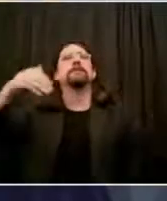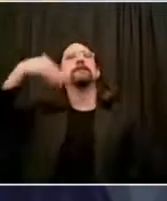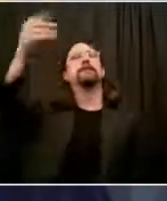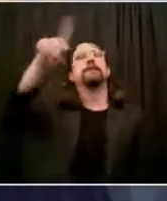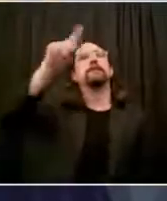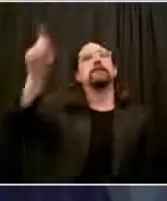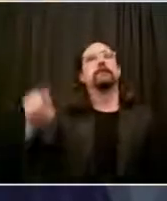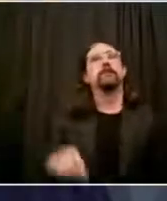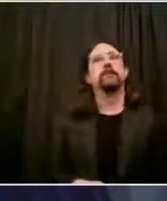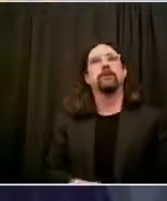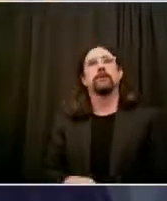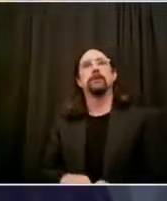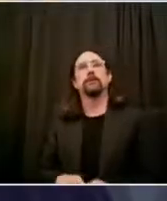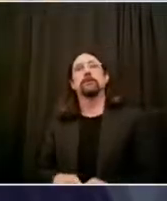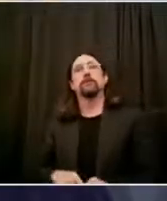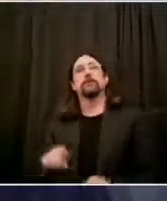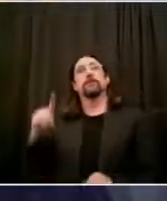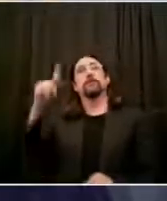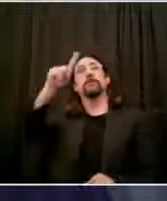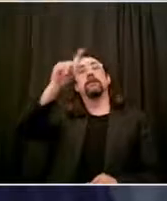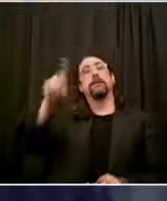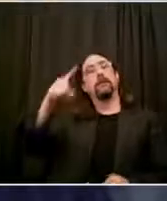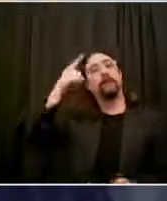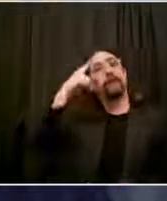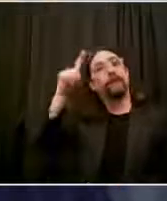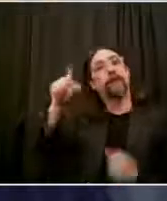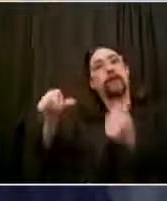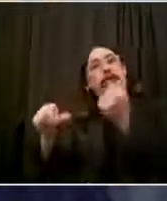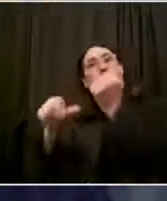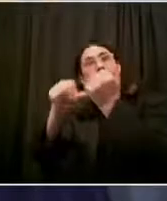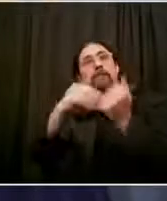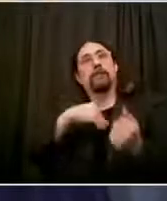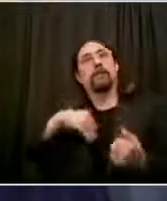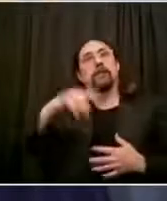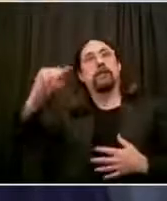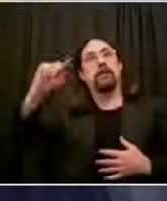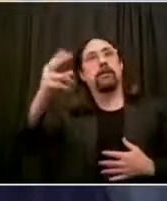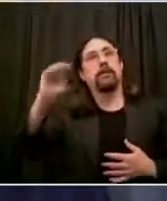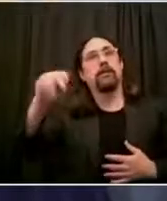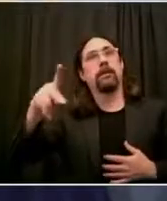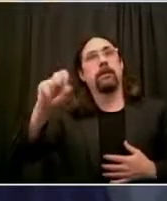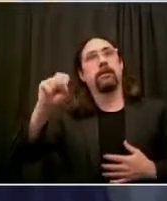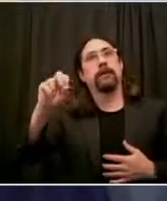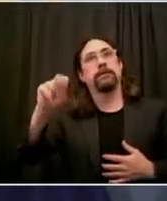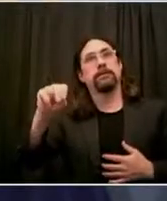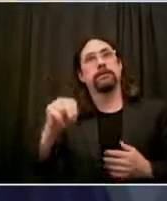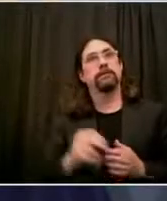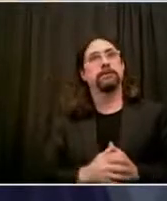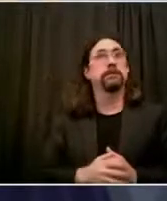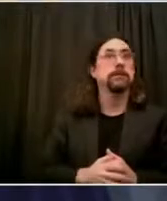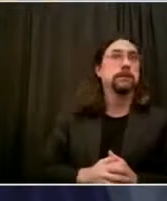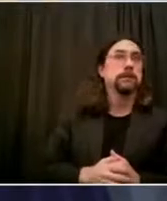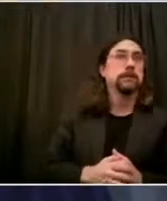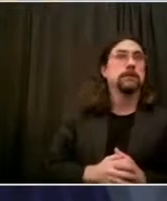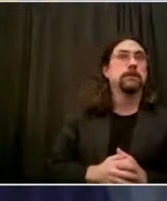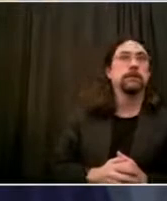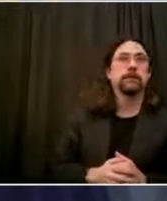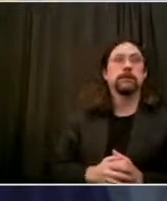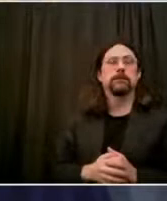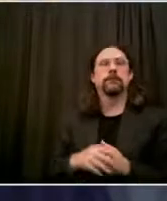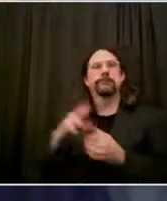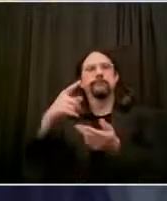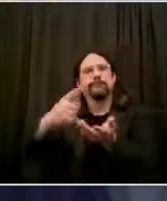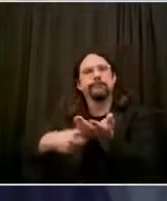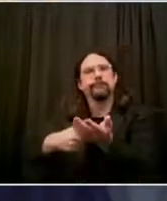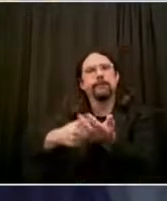There's no question how faith plays an important part in the lives of most New Yorkers. And considering how New York City's places of worship might be